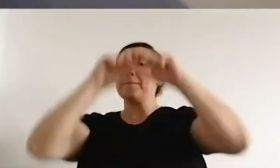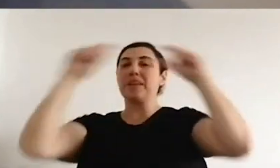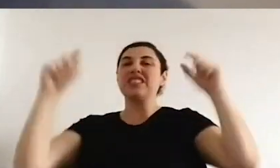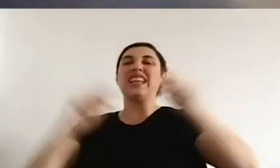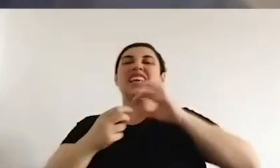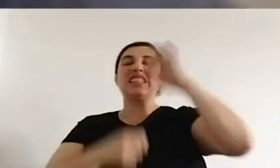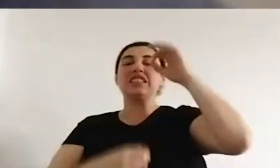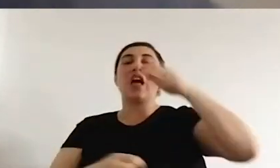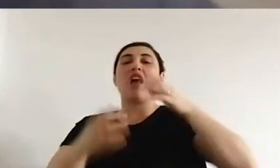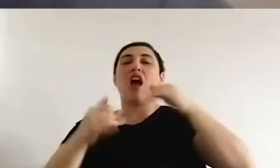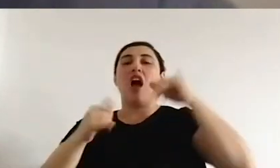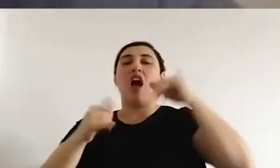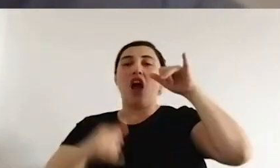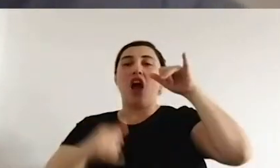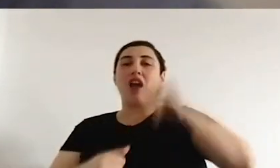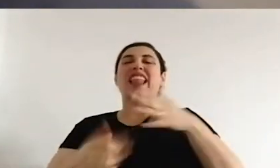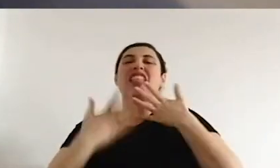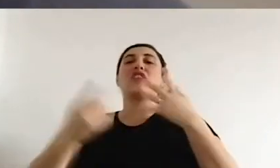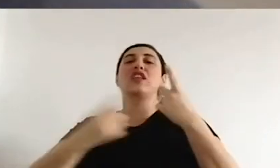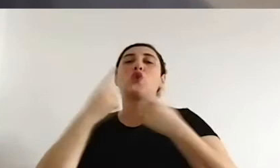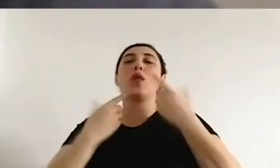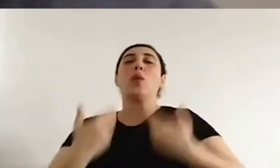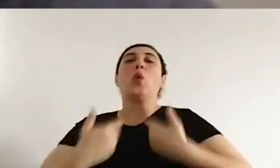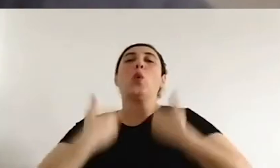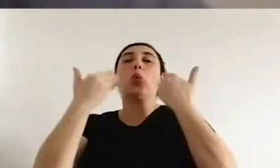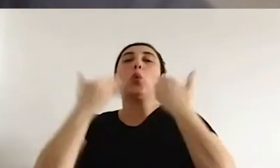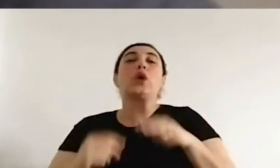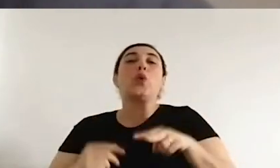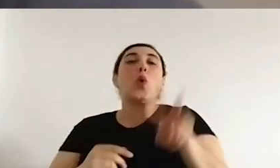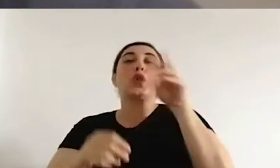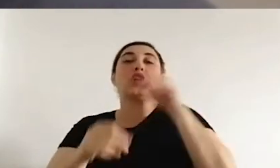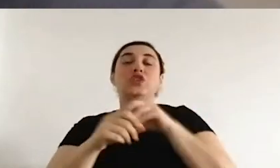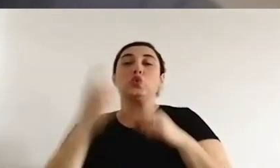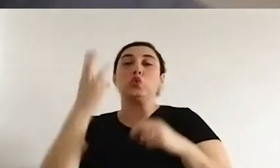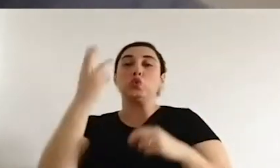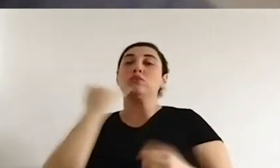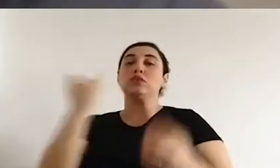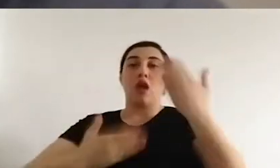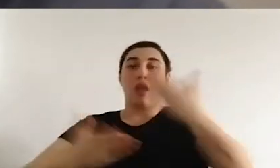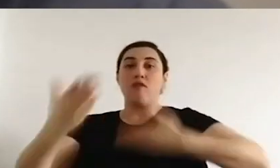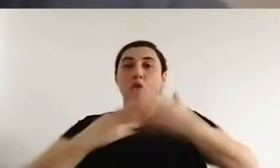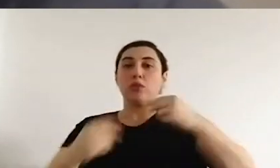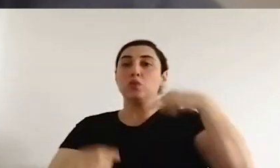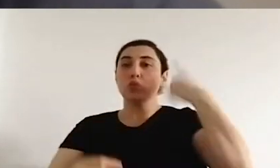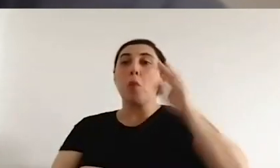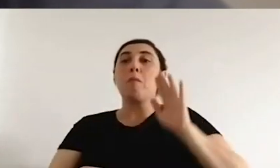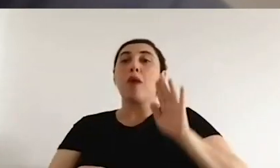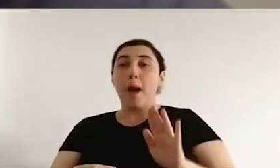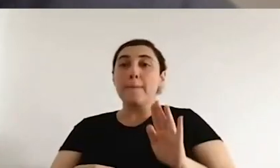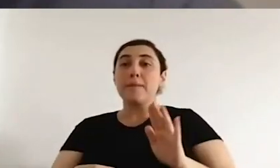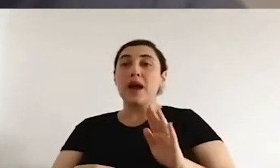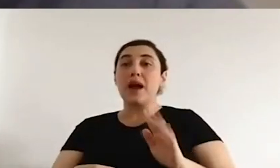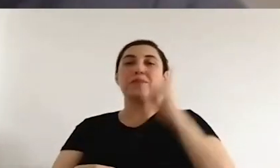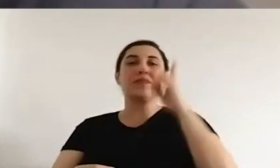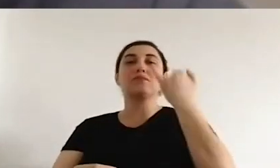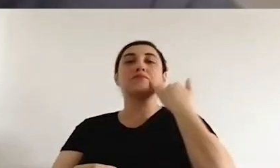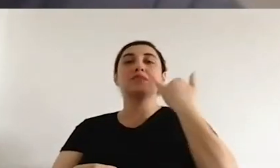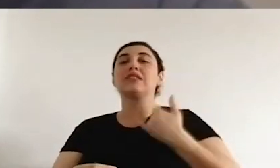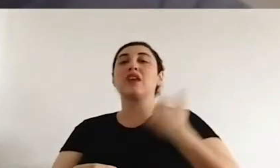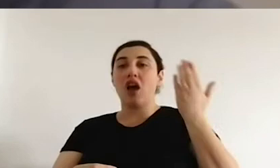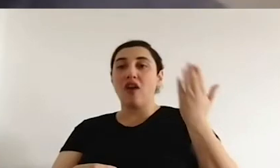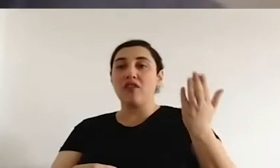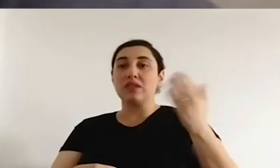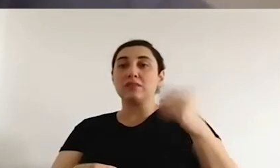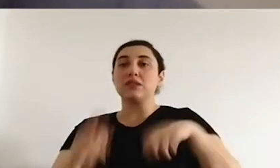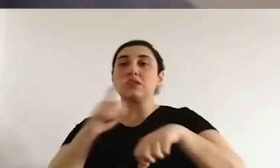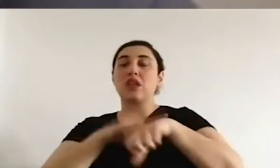speech with legal perspectives. We were going to have three speakers, but one of the speakers, but